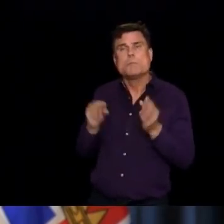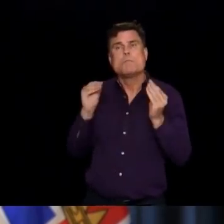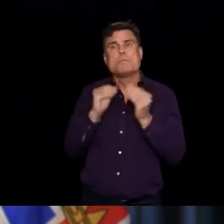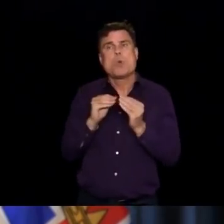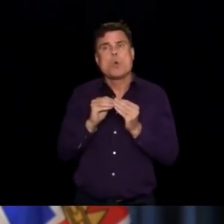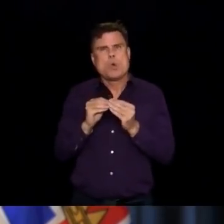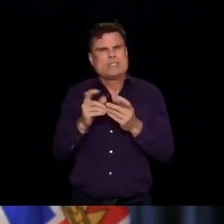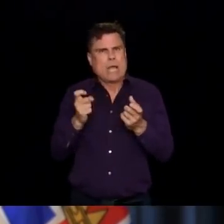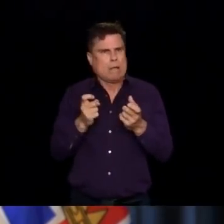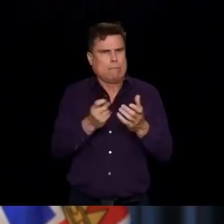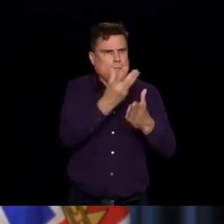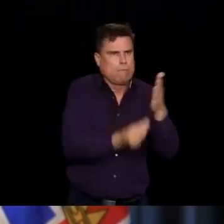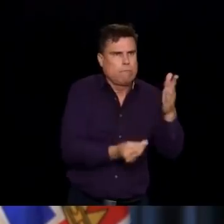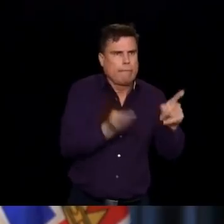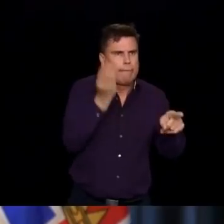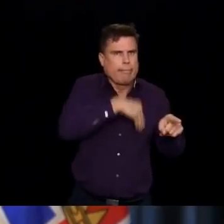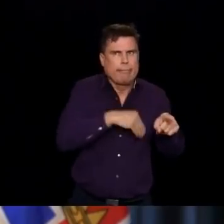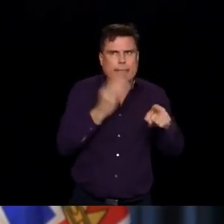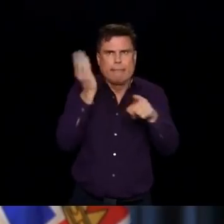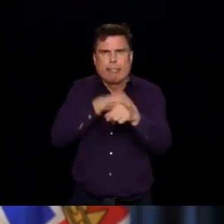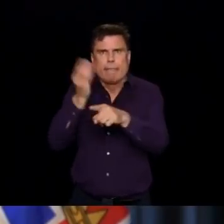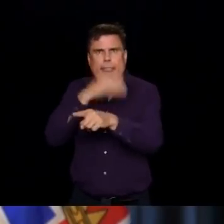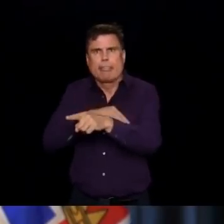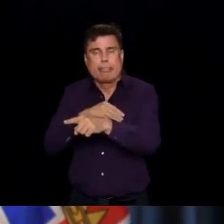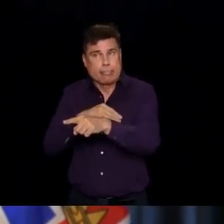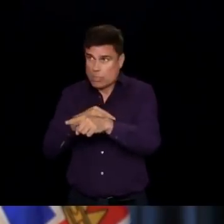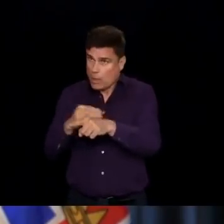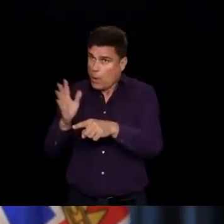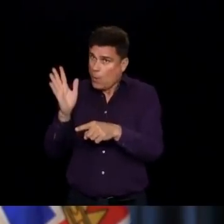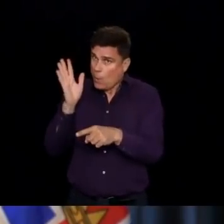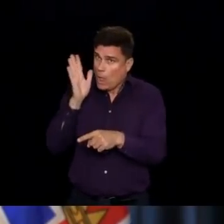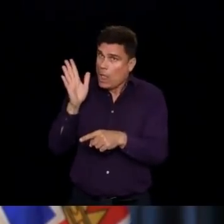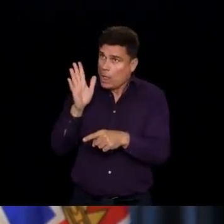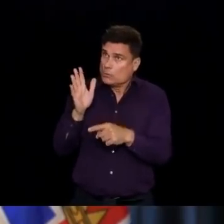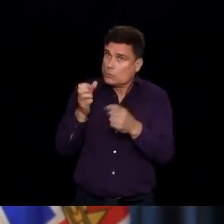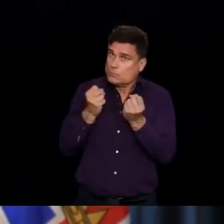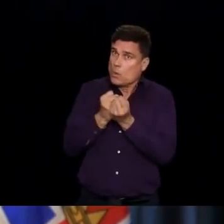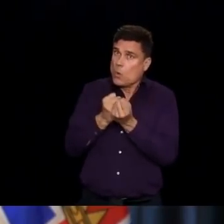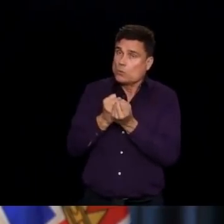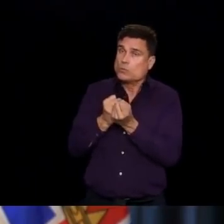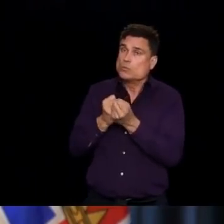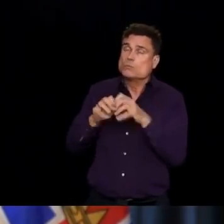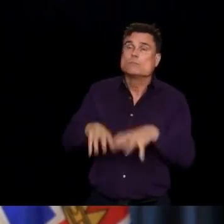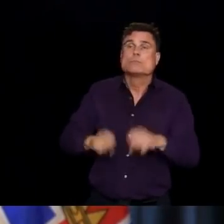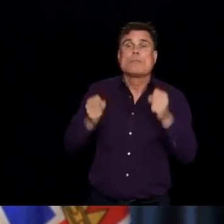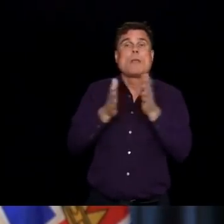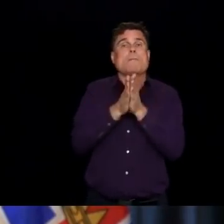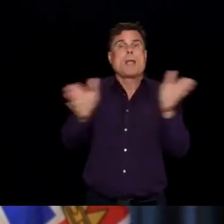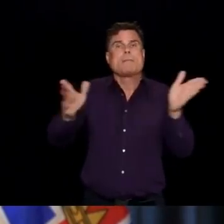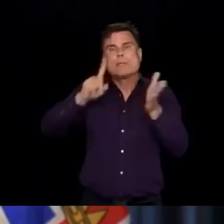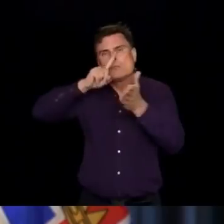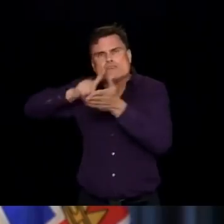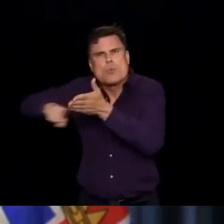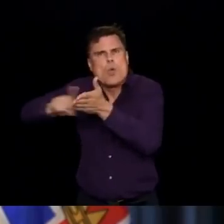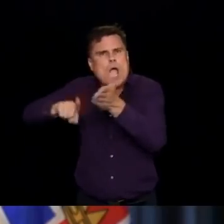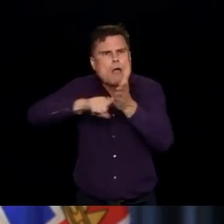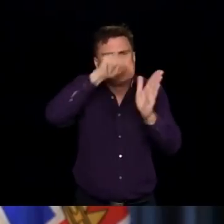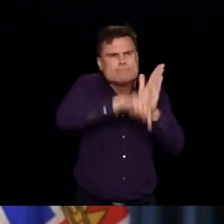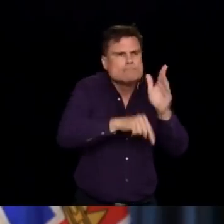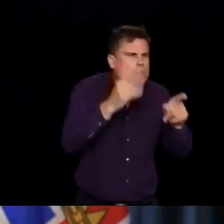at long-term care facilities? Right now, we're in the middle of the pandemic. We've talked today about the significant